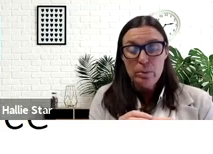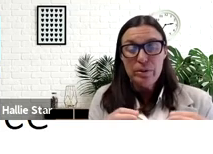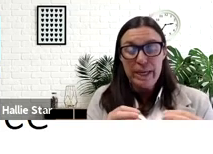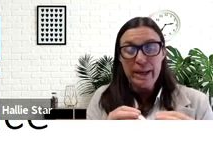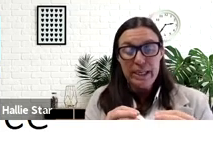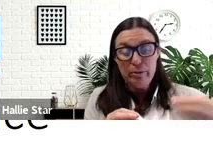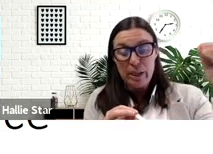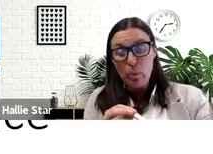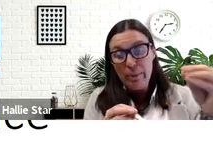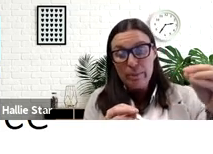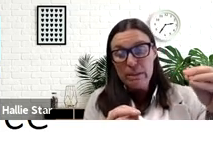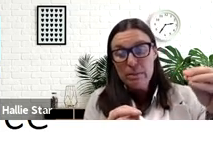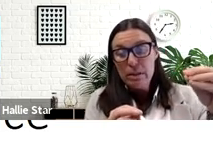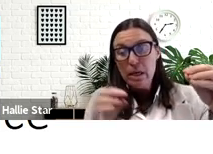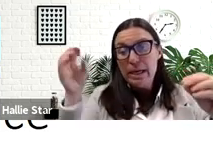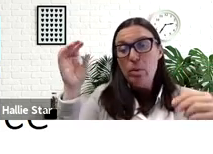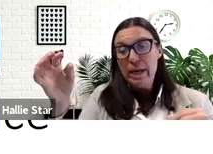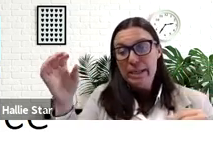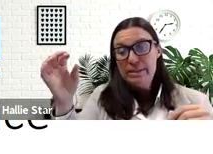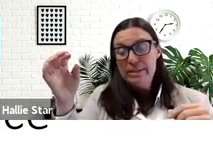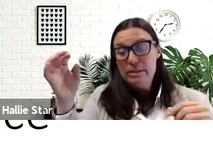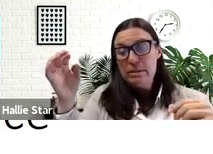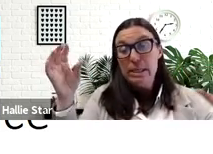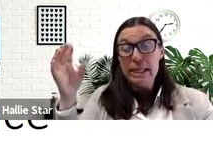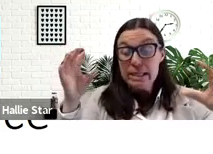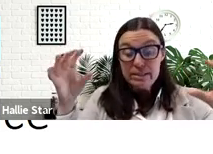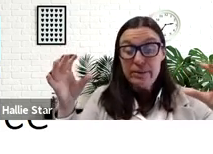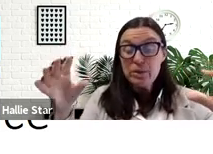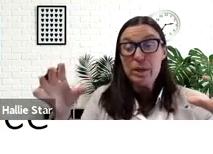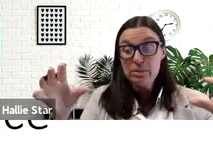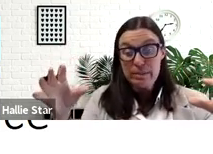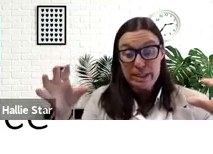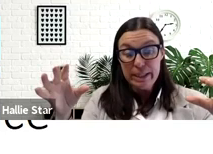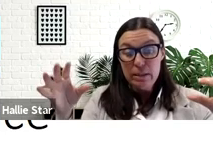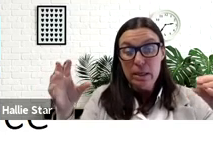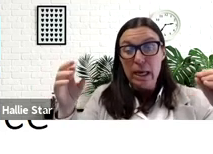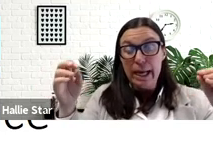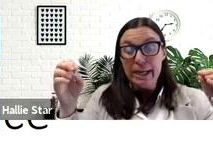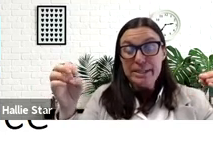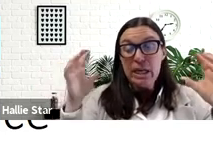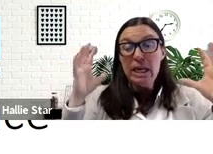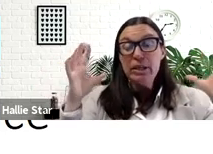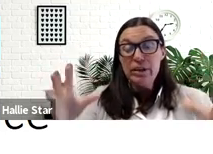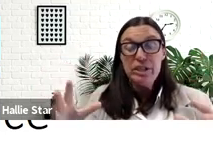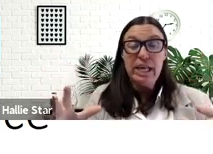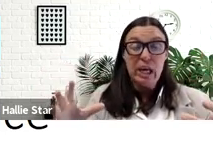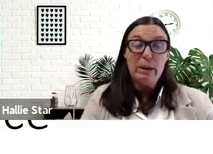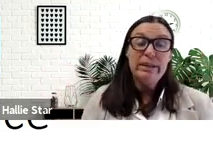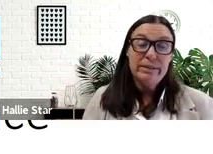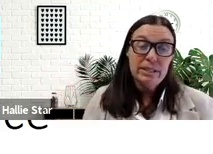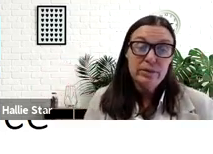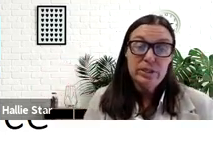with the reality of being a white woman and how whiteness is in fact white supremacy. And acknowledging